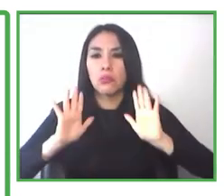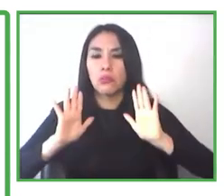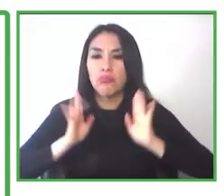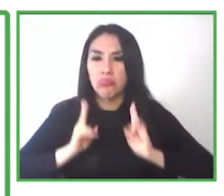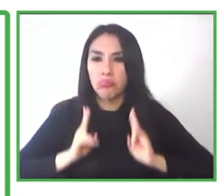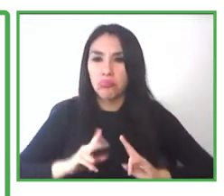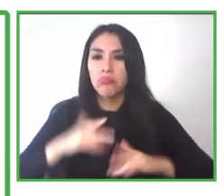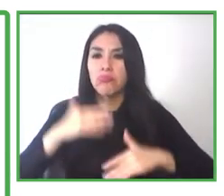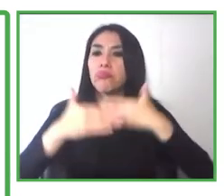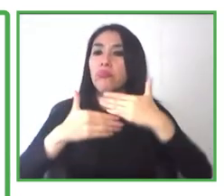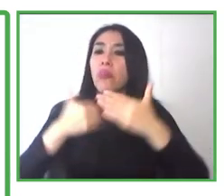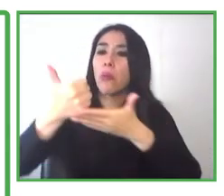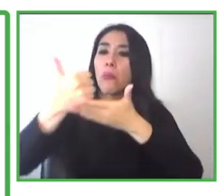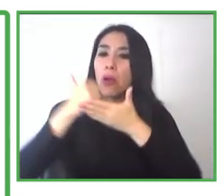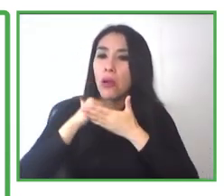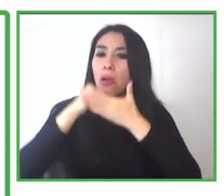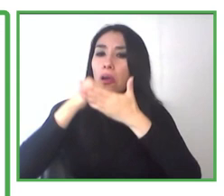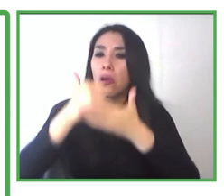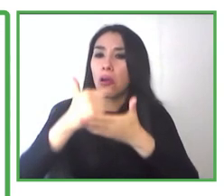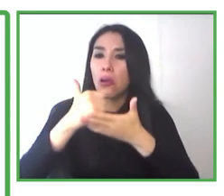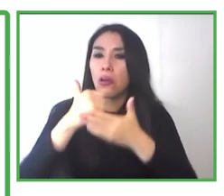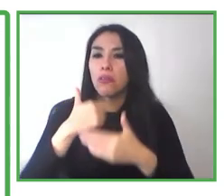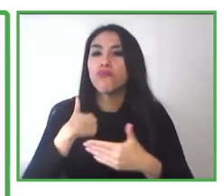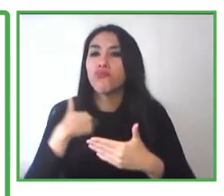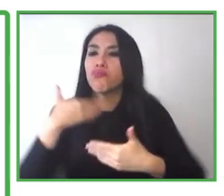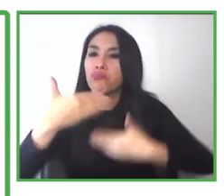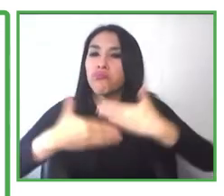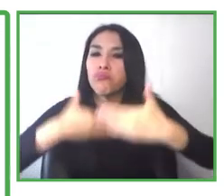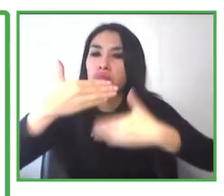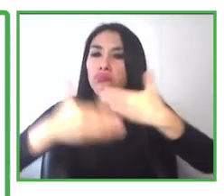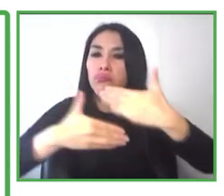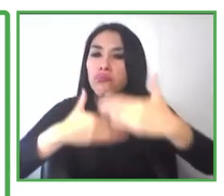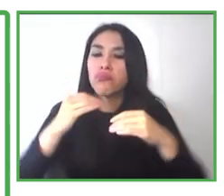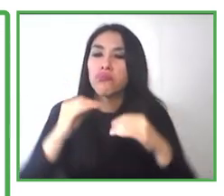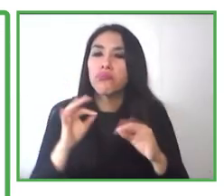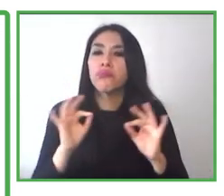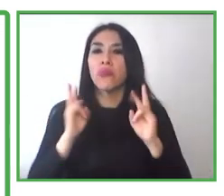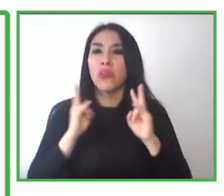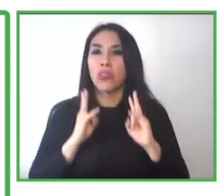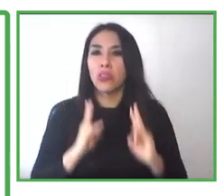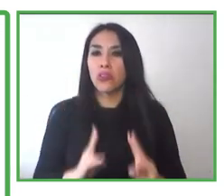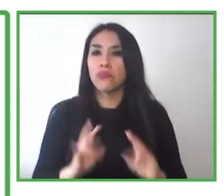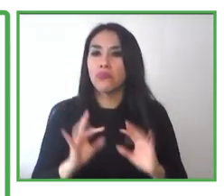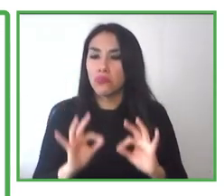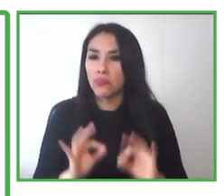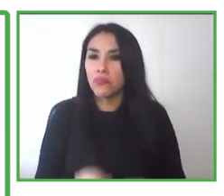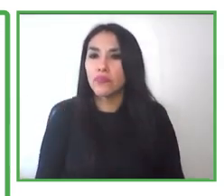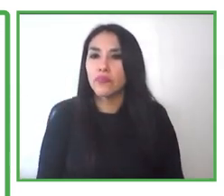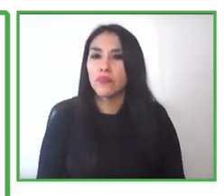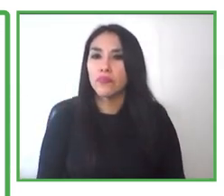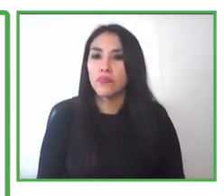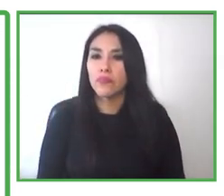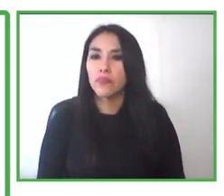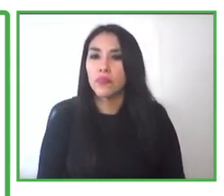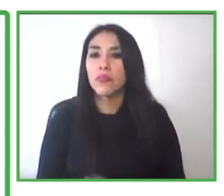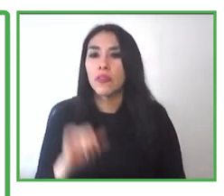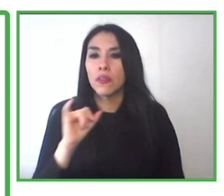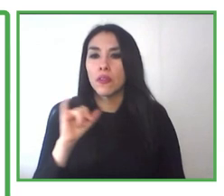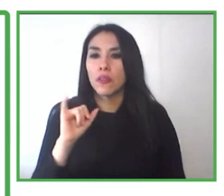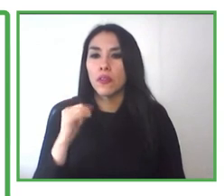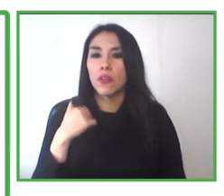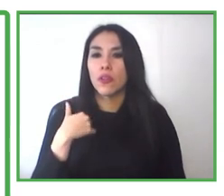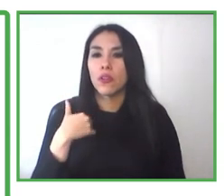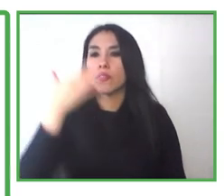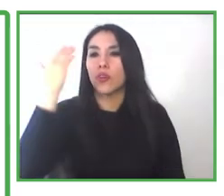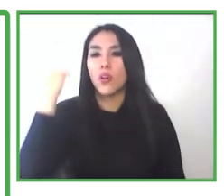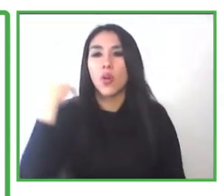And we, through the work she, she was able to achieve, it, it has provided her wellbeing and peace of mind. And she felt